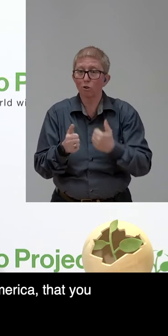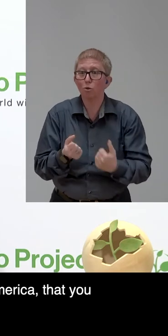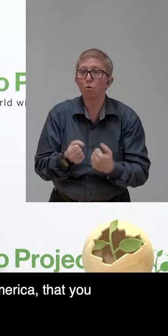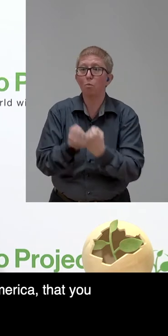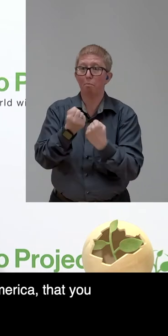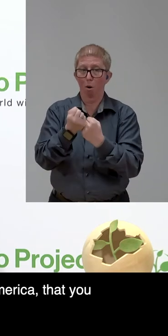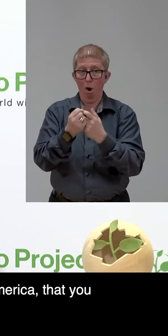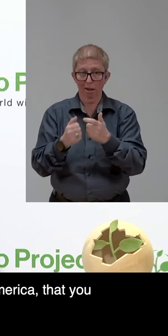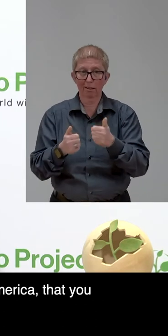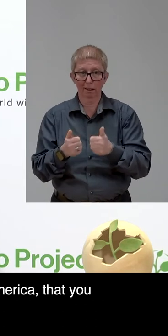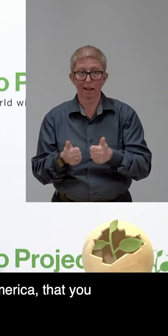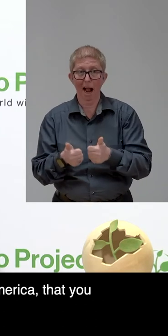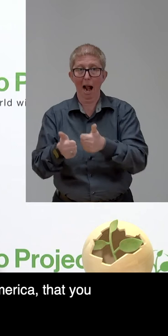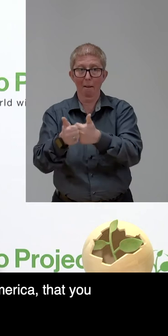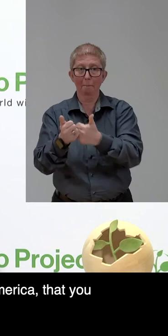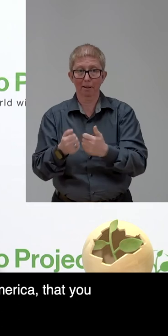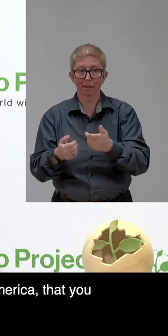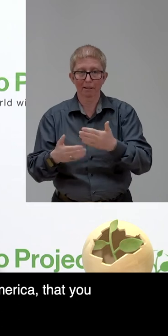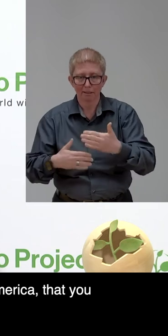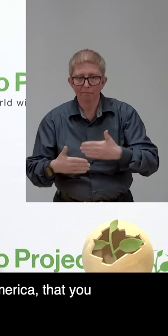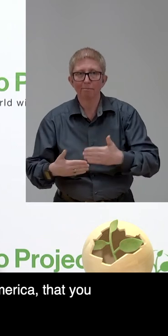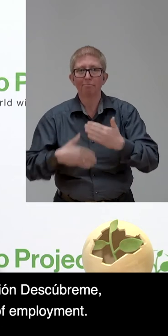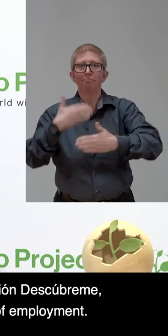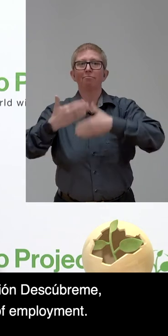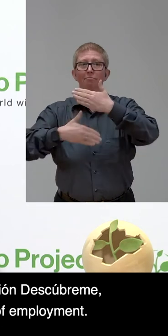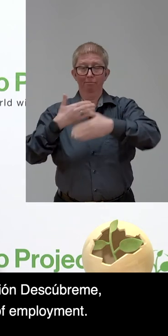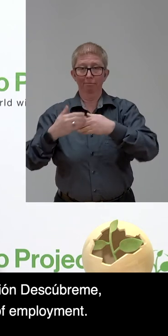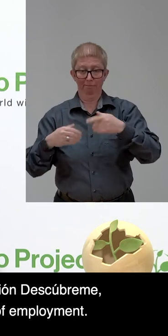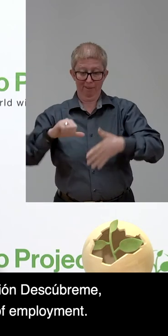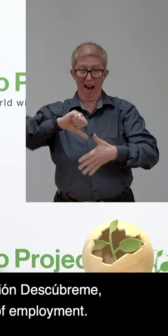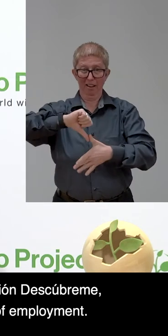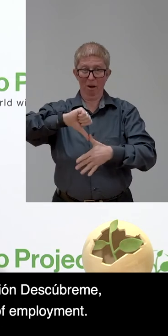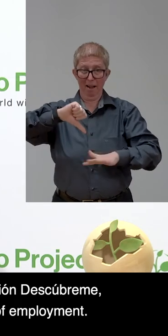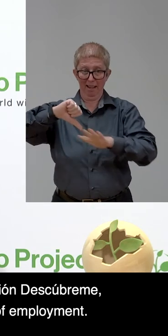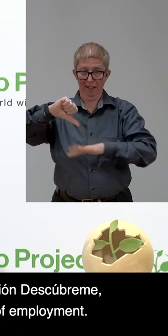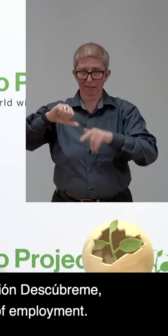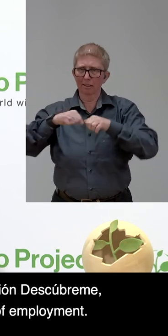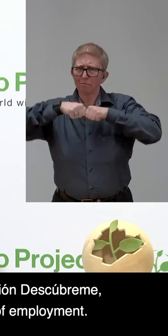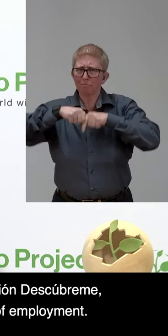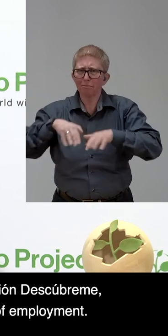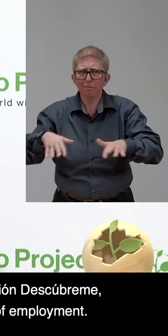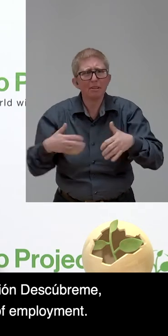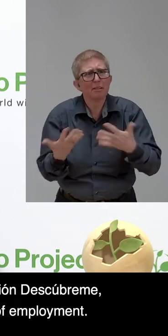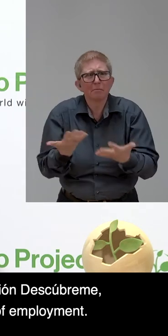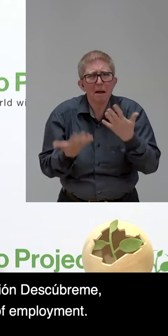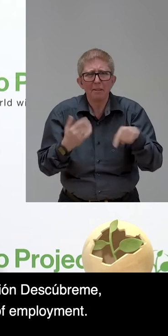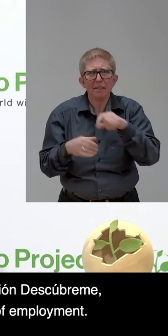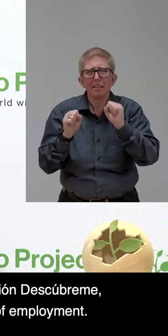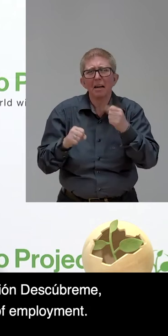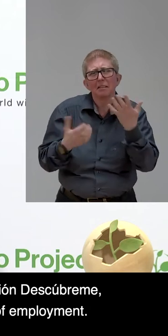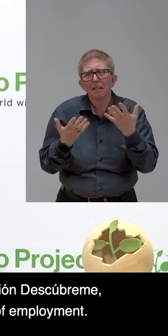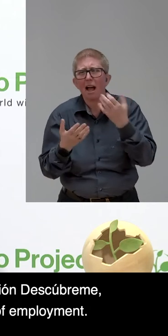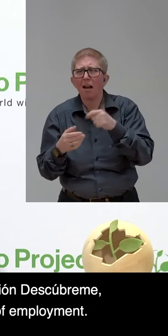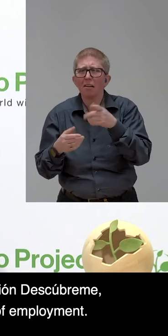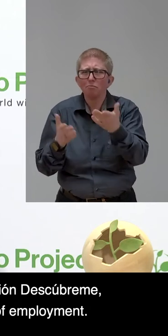countries in Latin America that you just put into big vision, so maybe you point out some three, four main projects of Fundación Descubrime